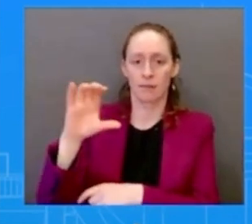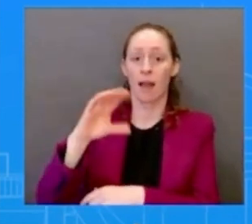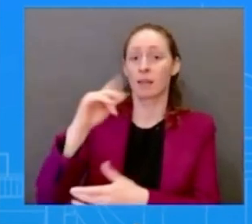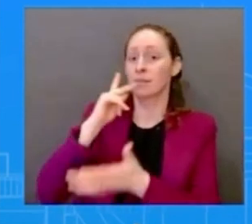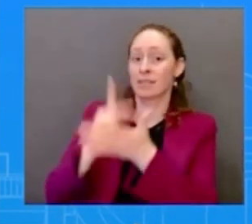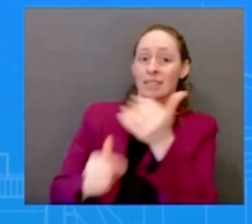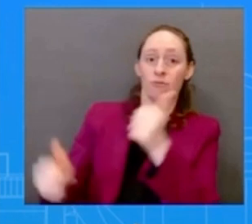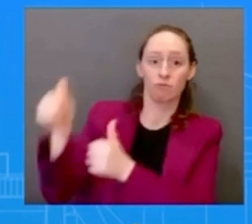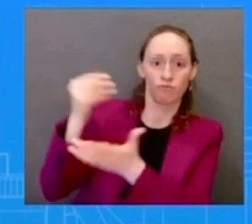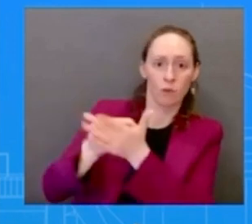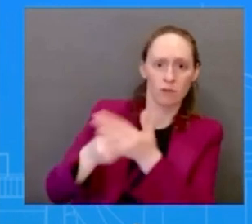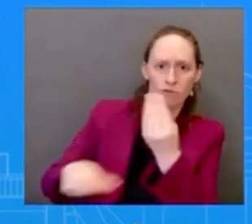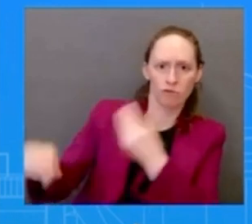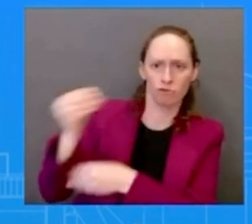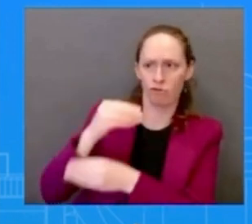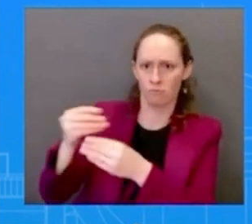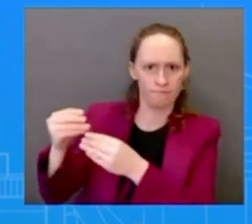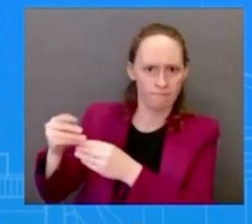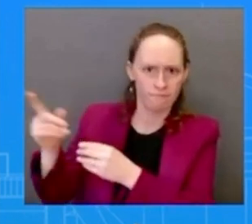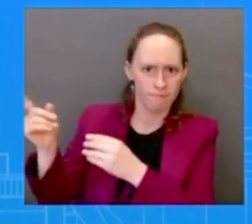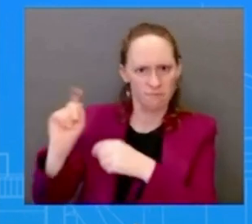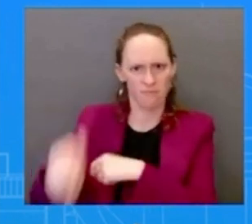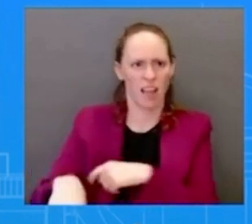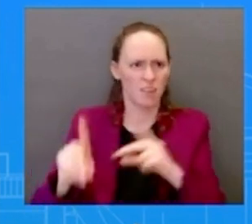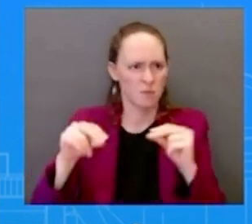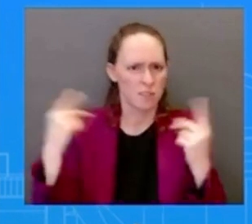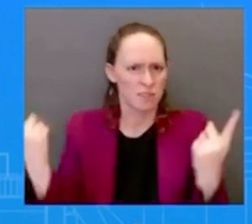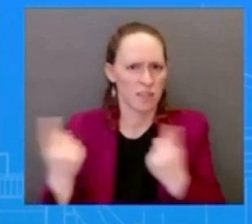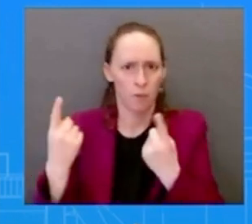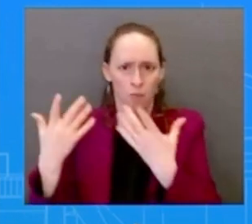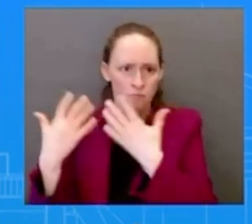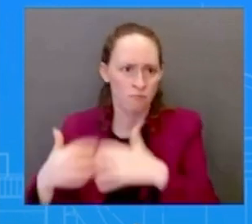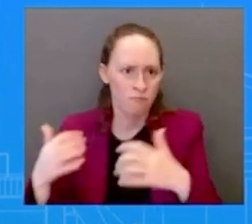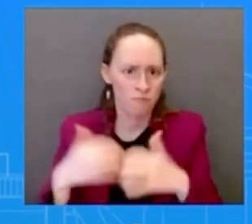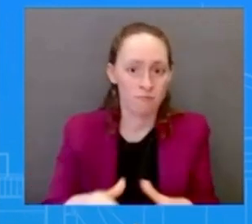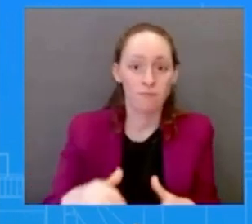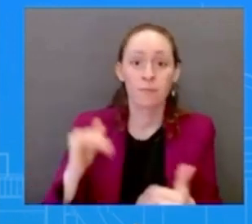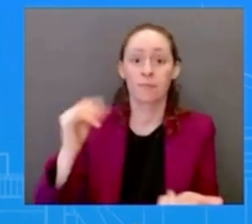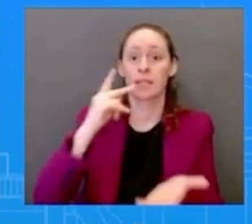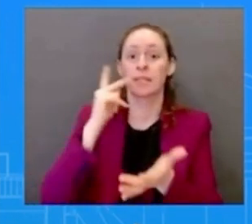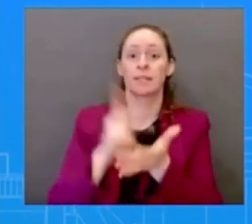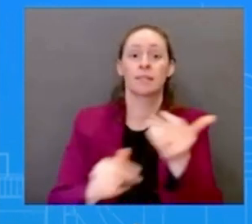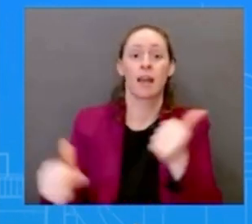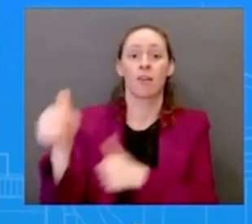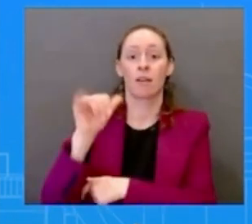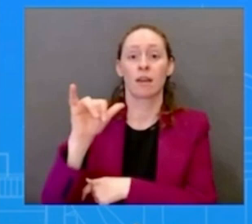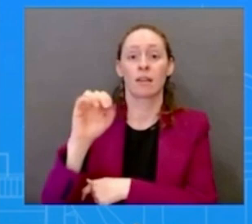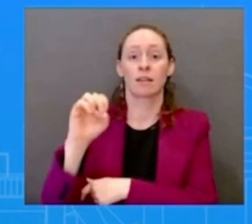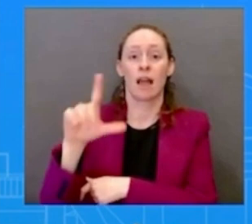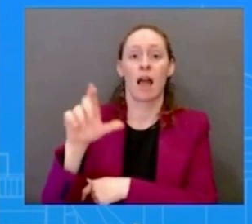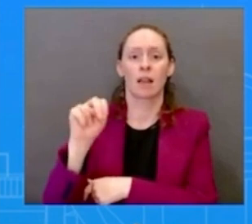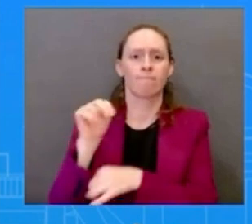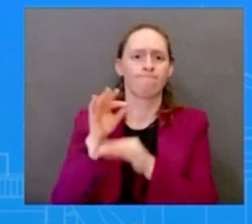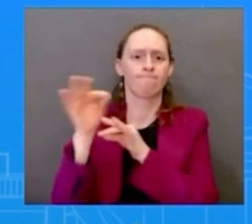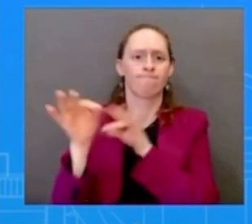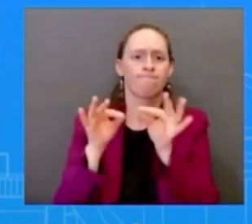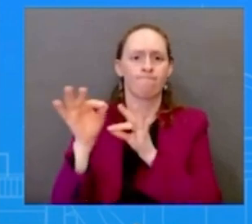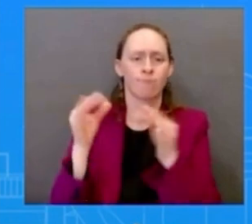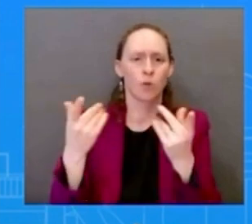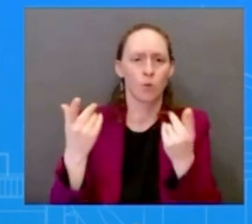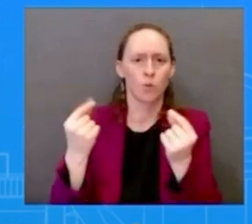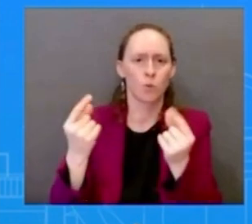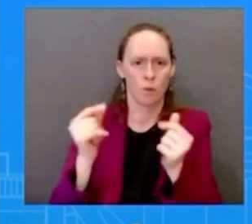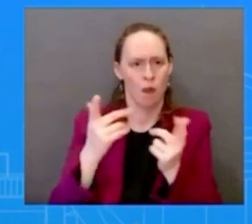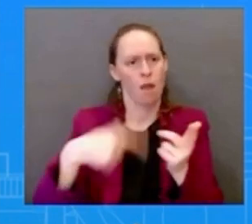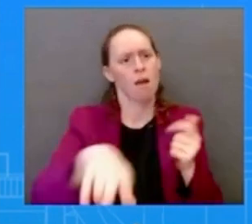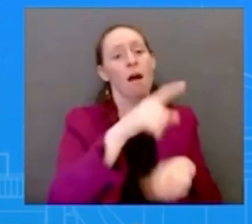of treasury today about what those actions were able to do to give confidence to the american people making sure that the taxpayers do